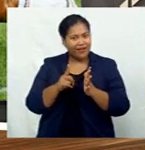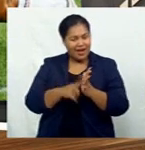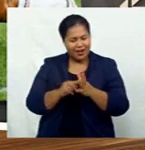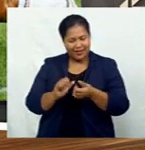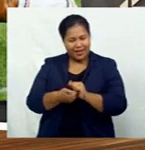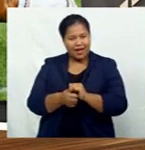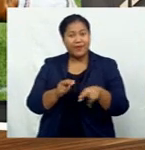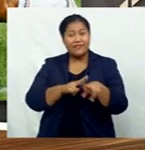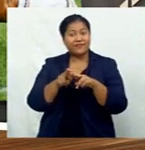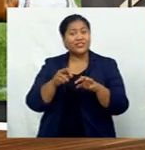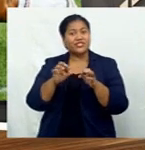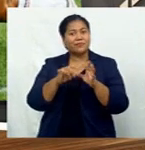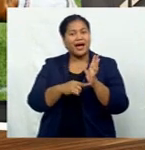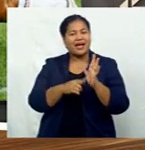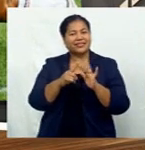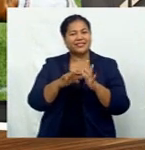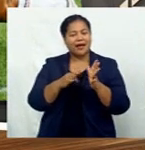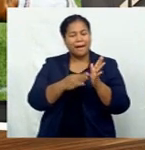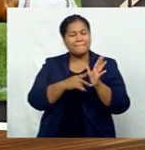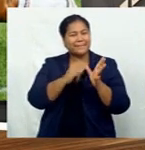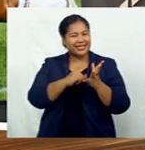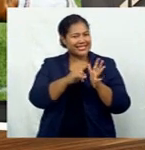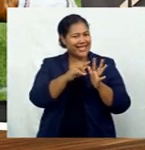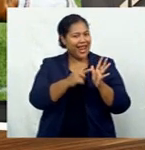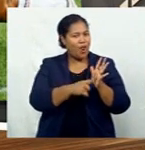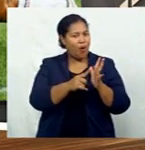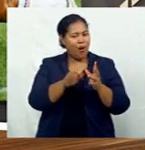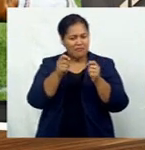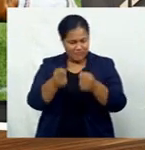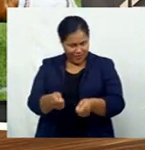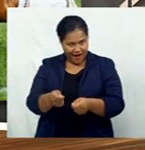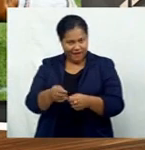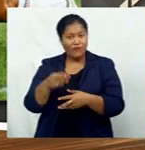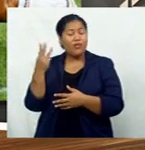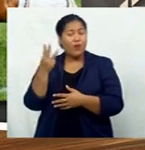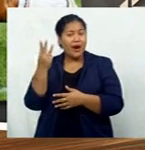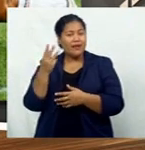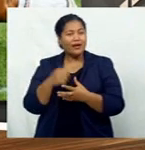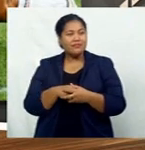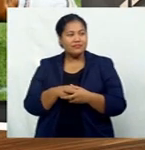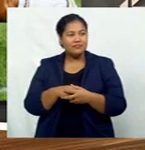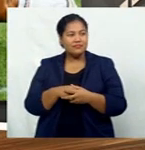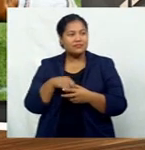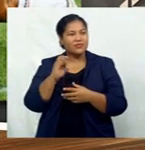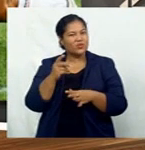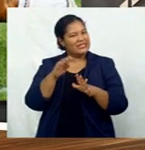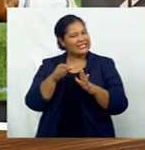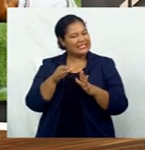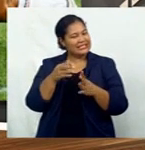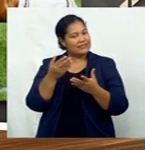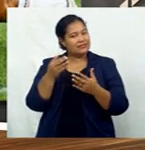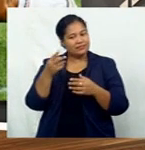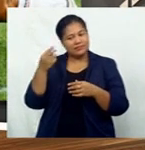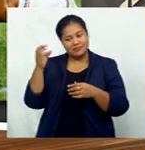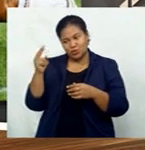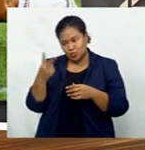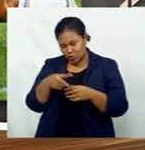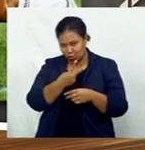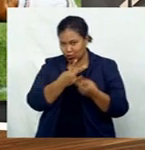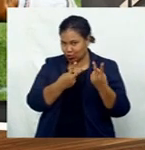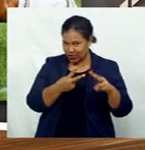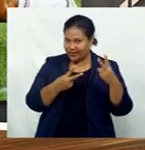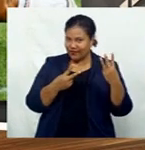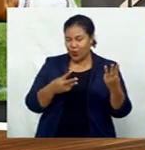Mbati fullback Marcelo Montoya's try for the Warriors was not enough as they went down in a nail-biting 24-22